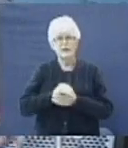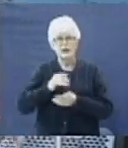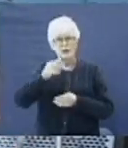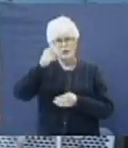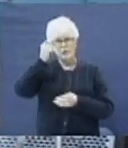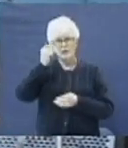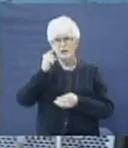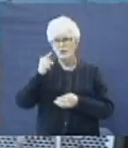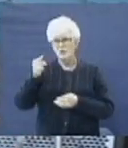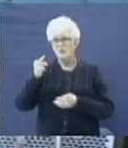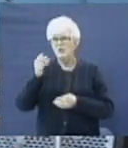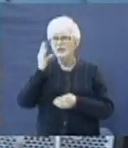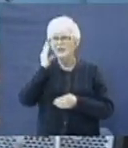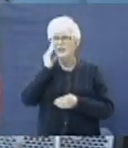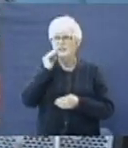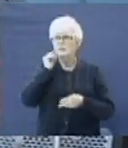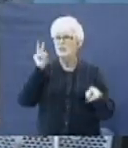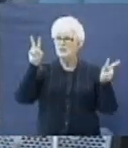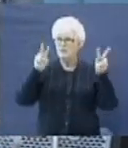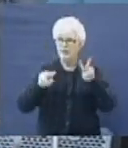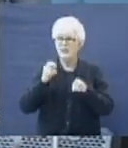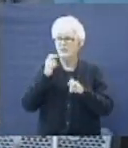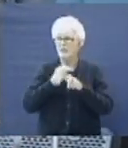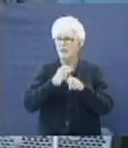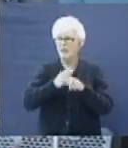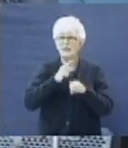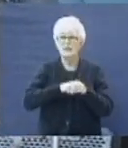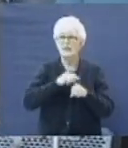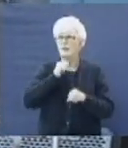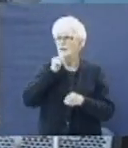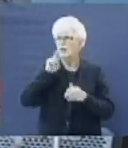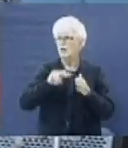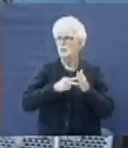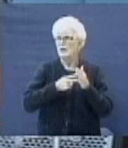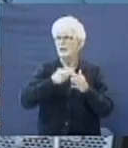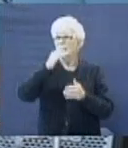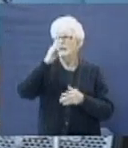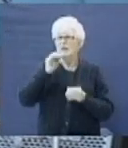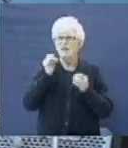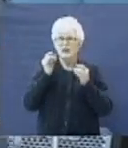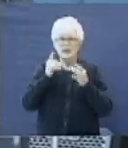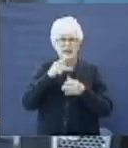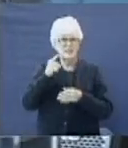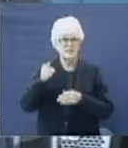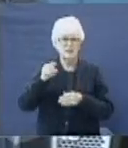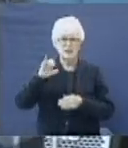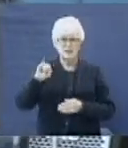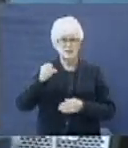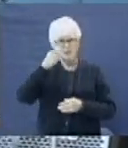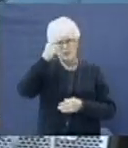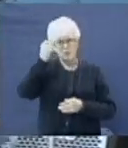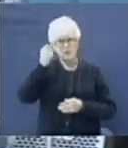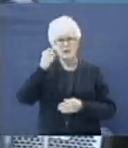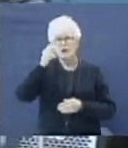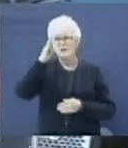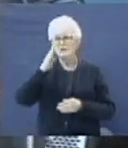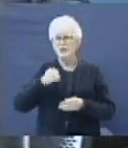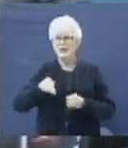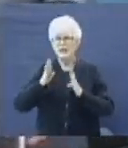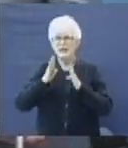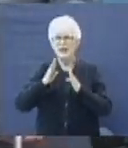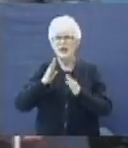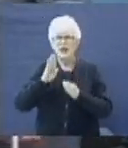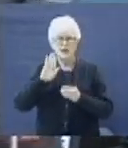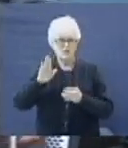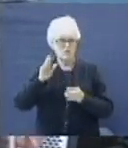Just because you're in the valley doesn't mean that God hates you. Just because God may have allowed your loved